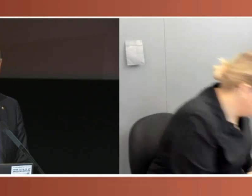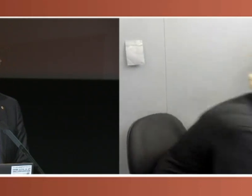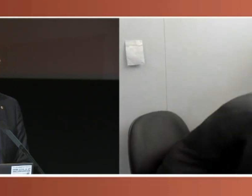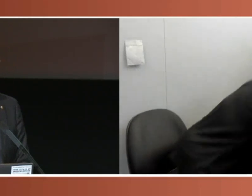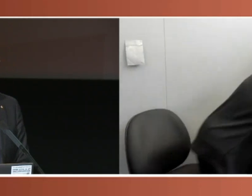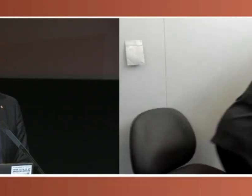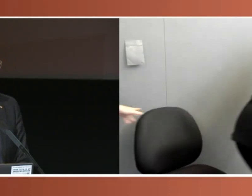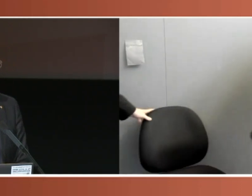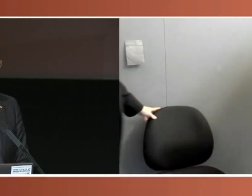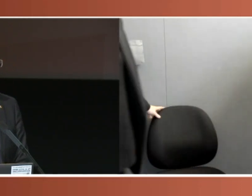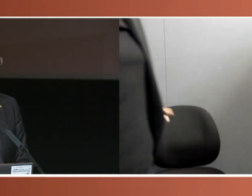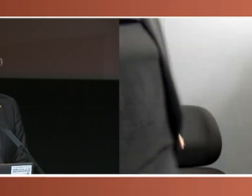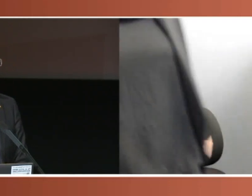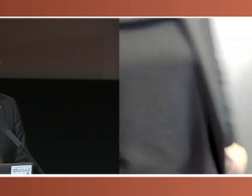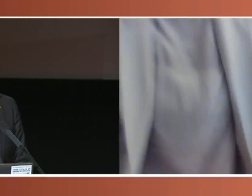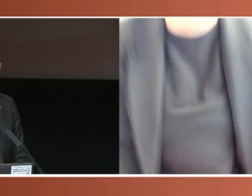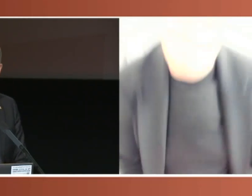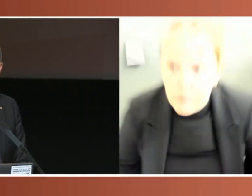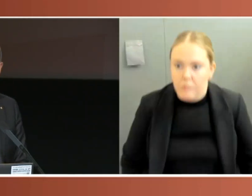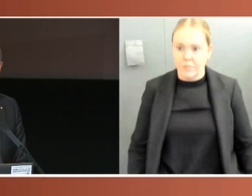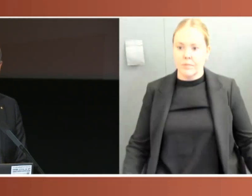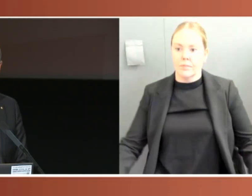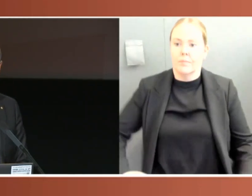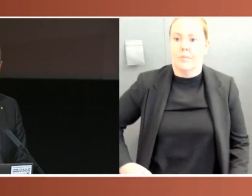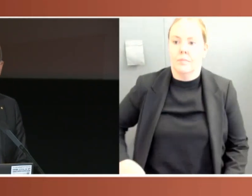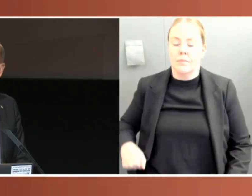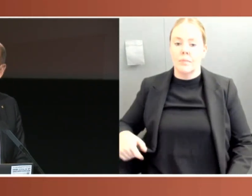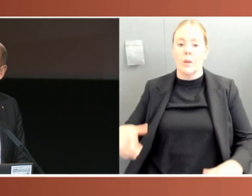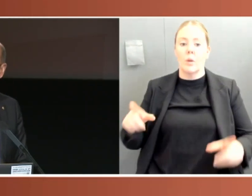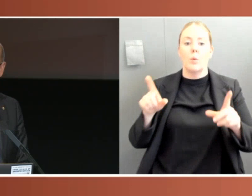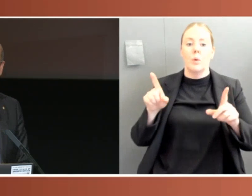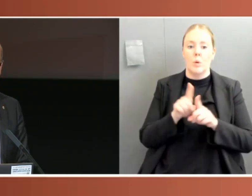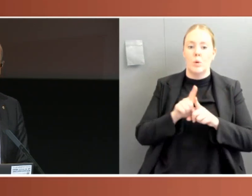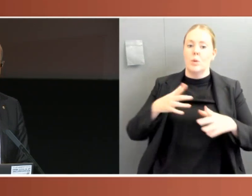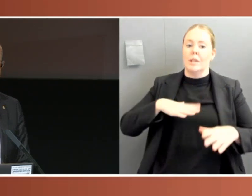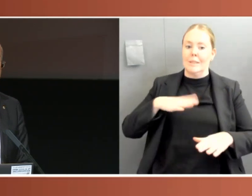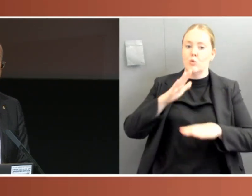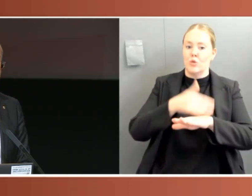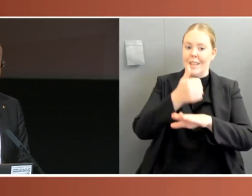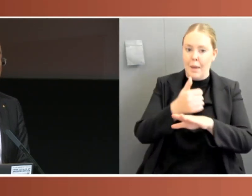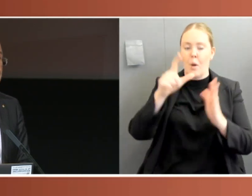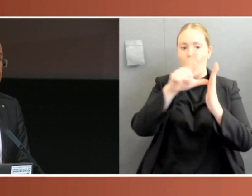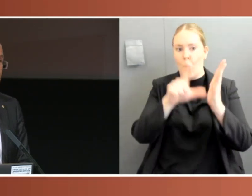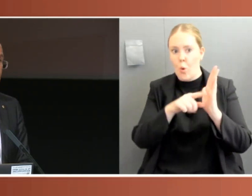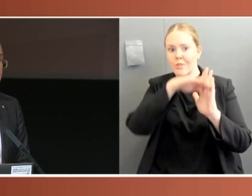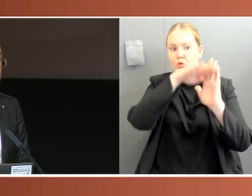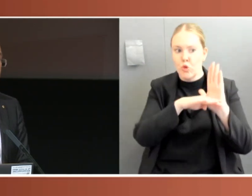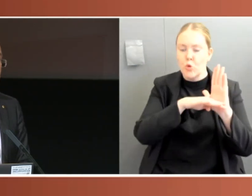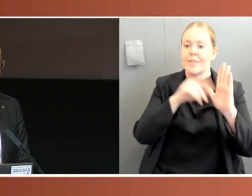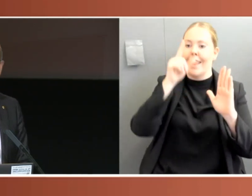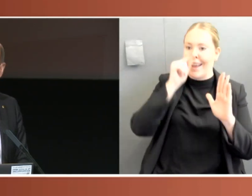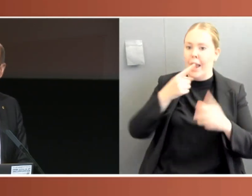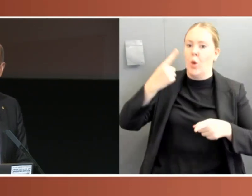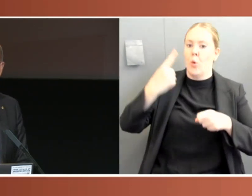mean that should video and other forms of parliamentary meeting being required, they can be quickly put into action. They're ready to go as